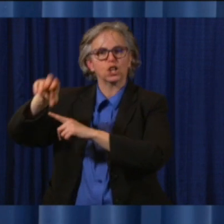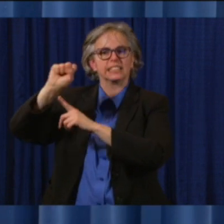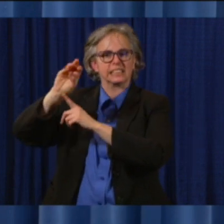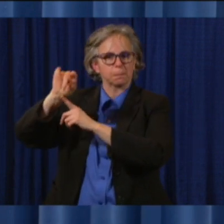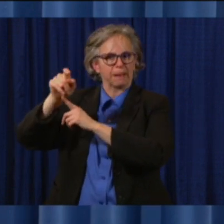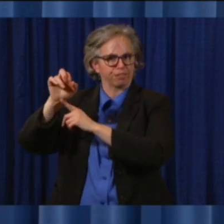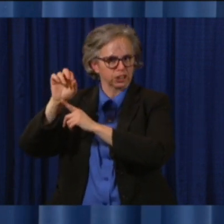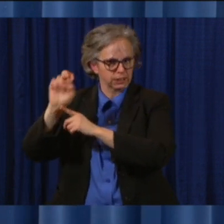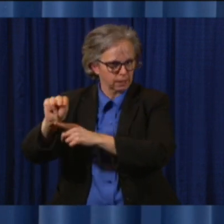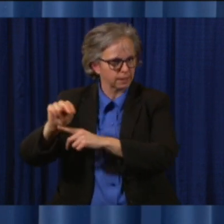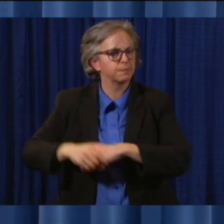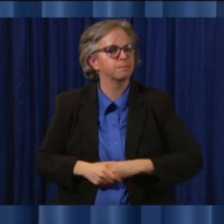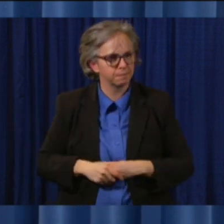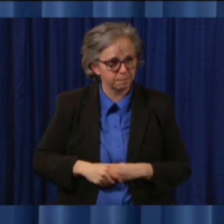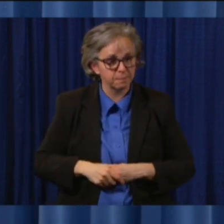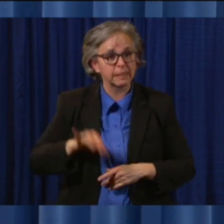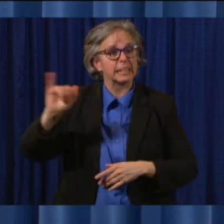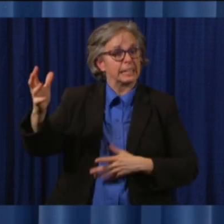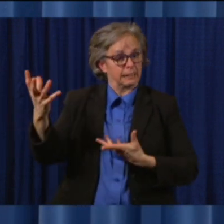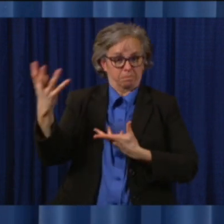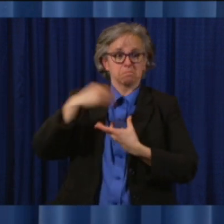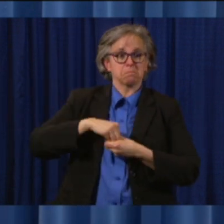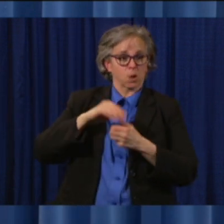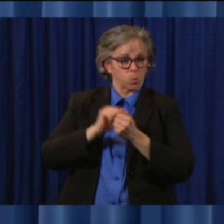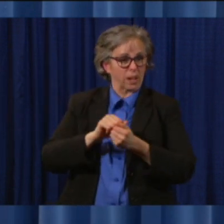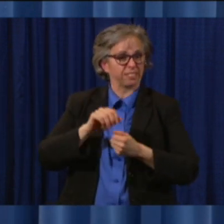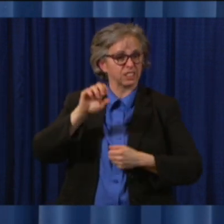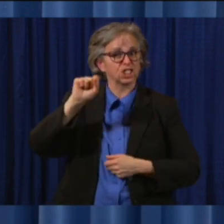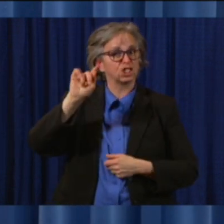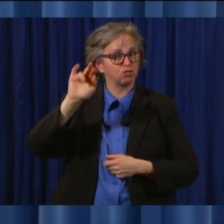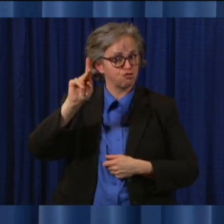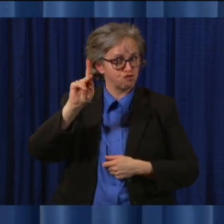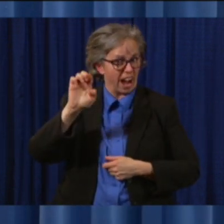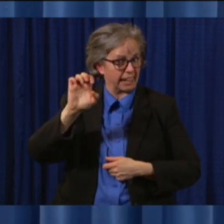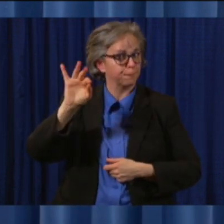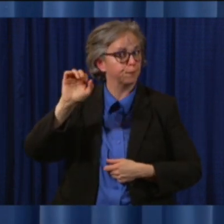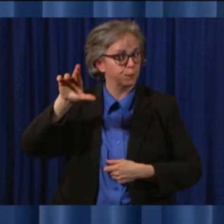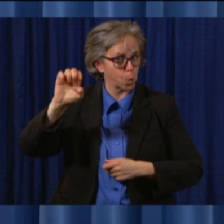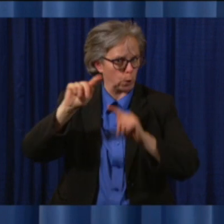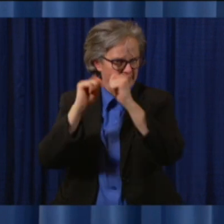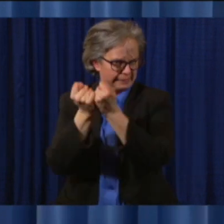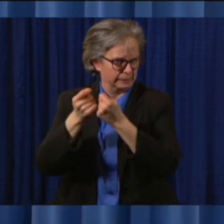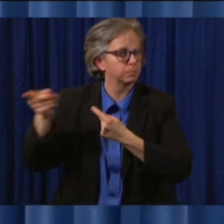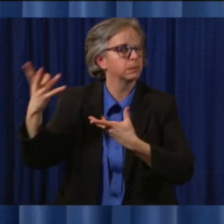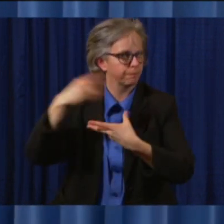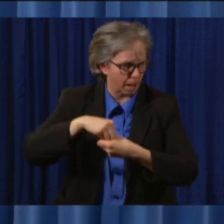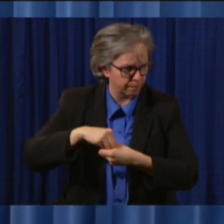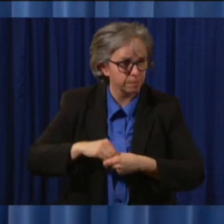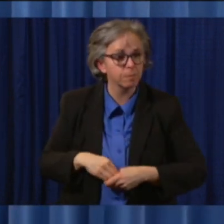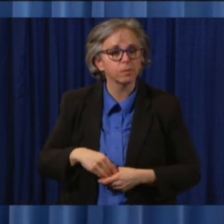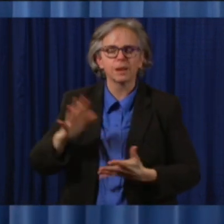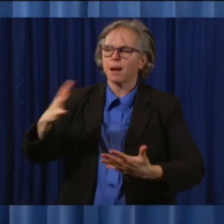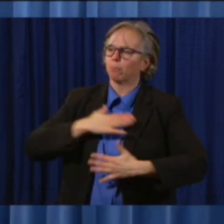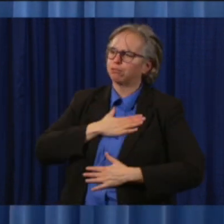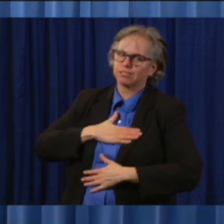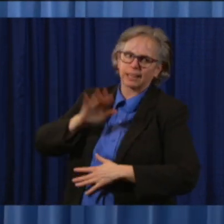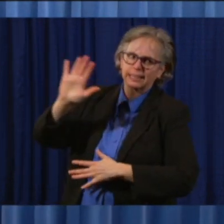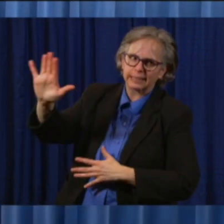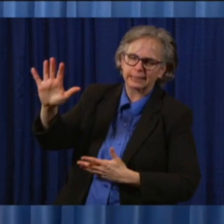very, very much for their hard work. And let me now introduce Christopher Smitherman,